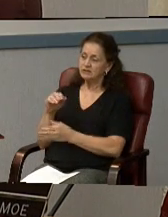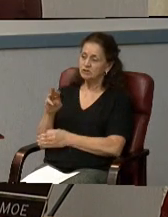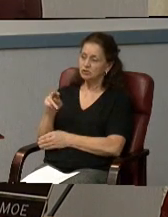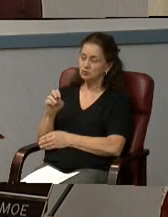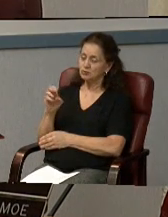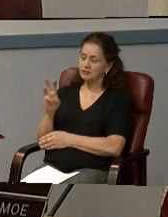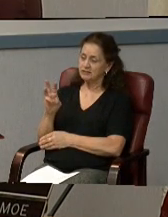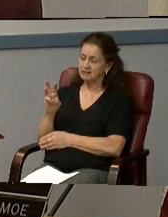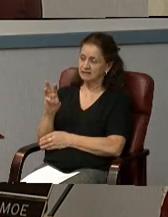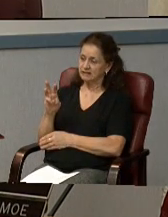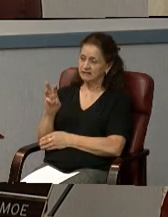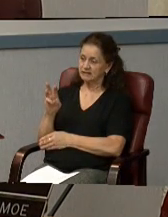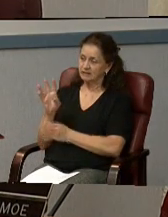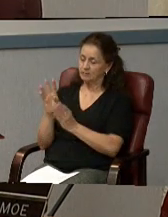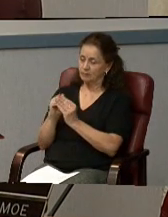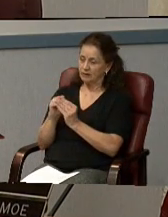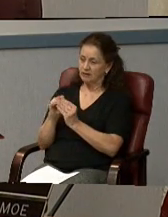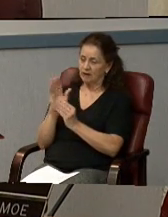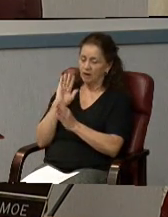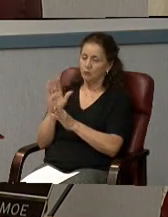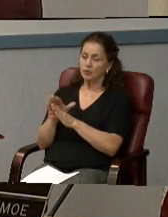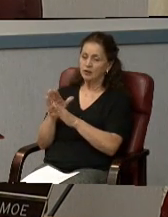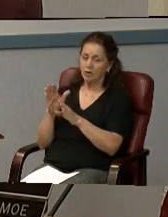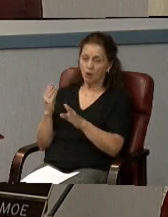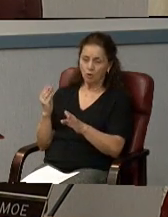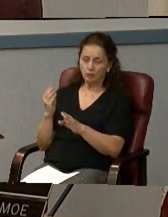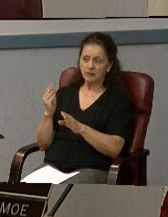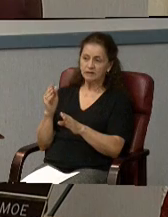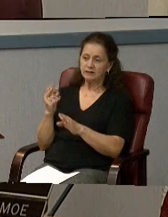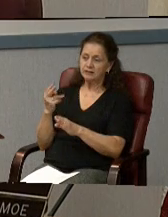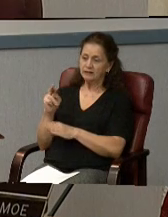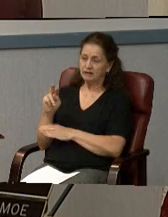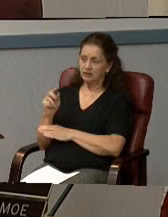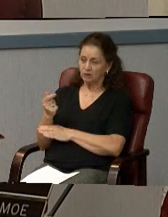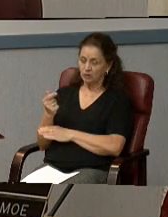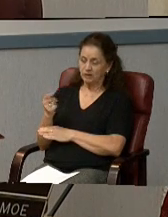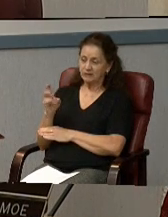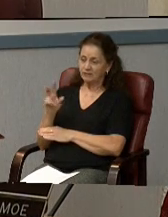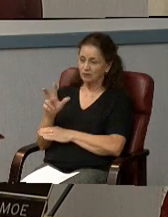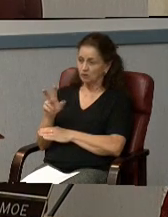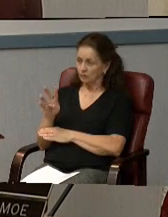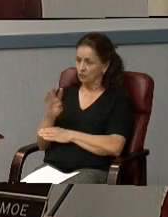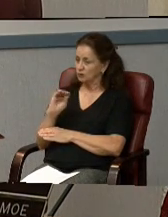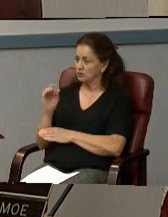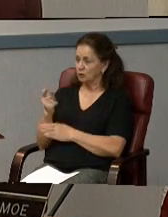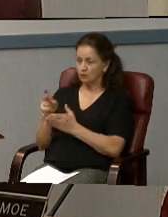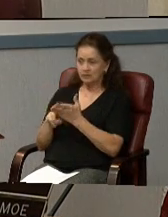hearing at 7.34. I have no one signed up to speak. Is there anyone wishing to speak?